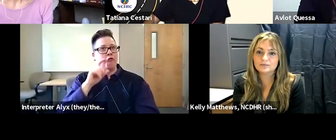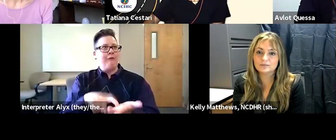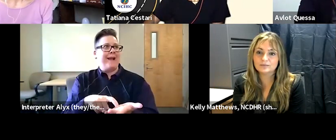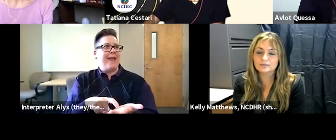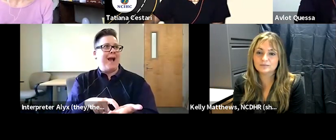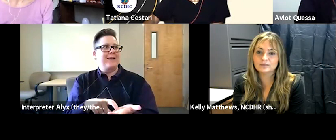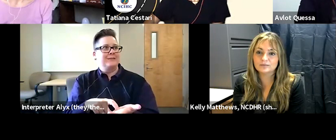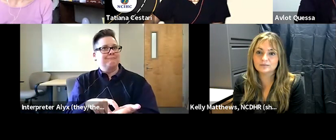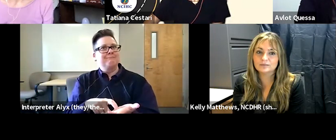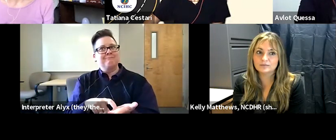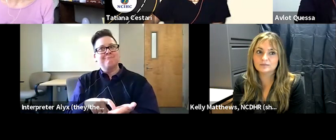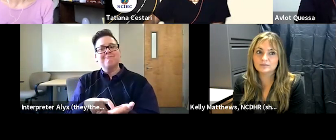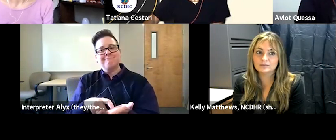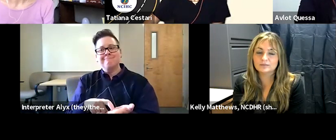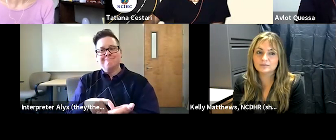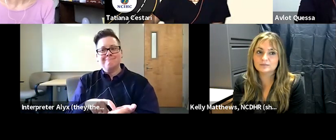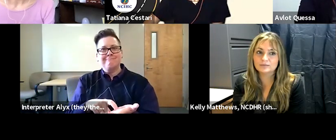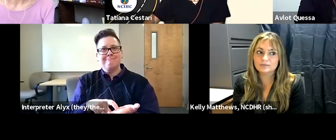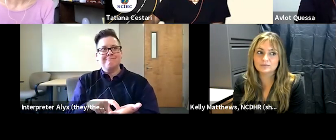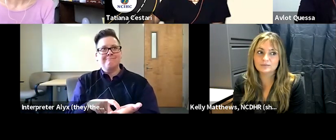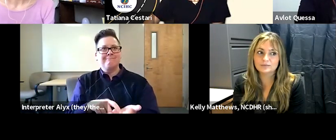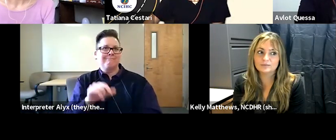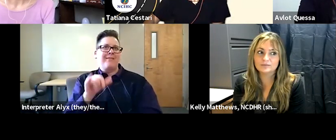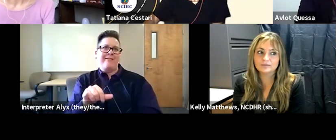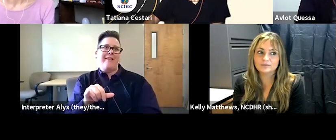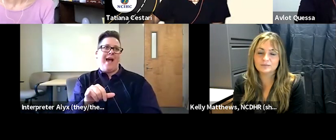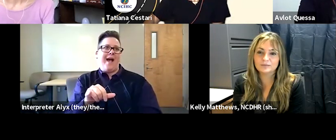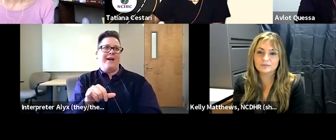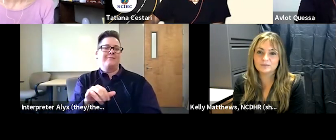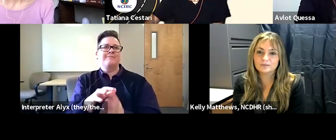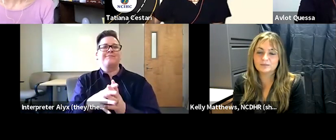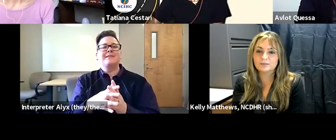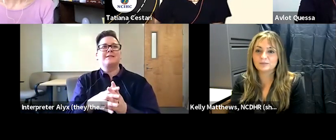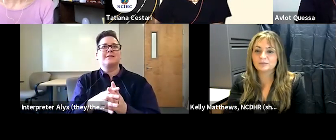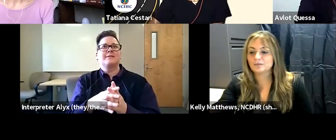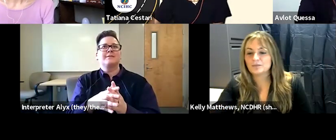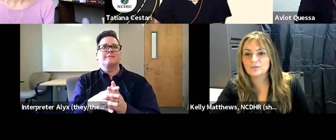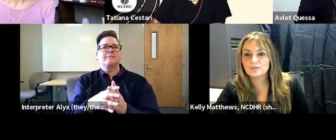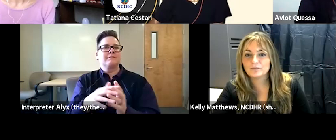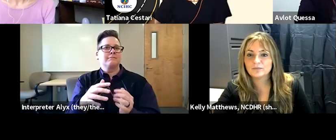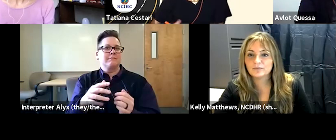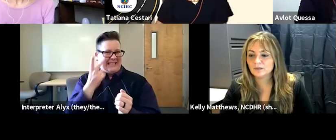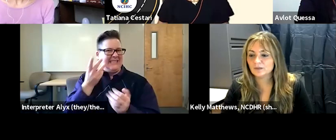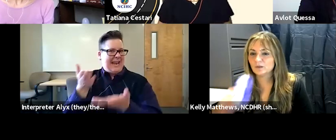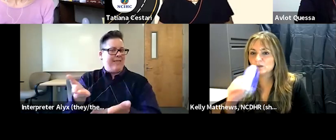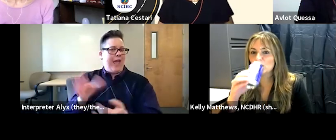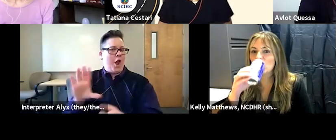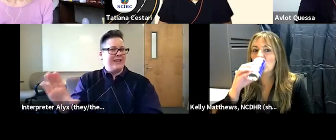think is is is is prevalent in in kind of the the cambridge model um